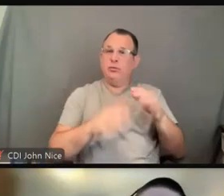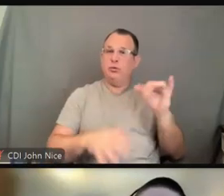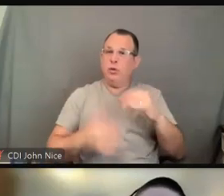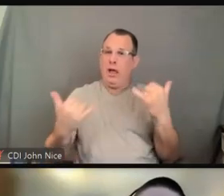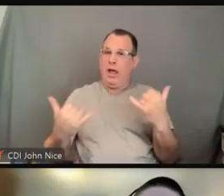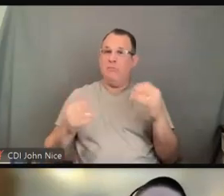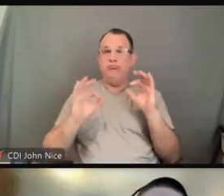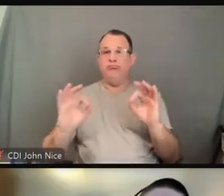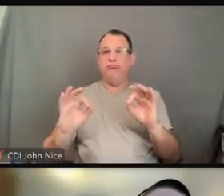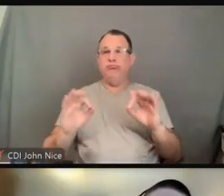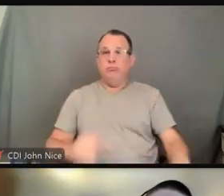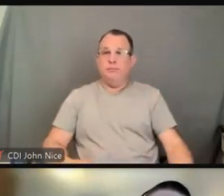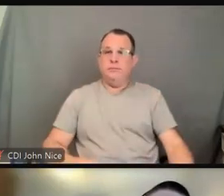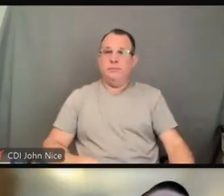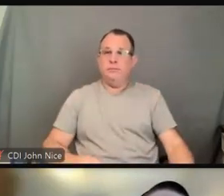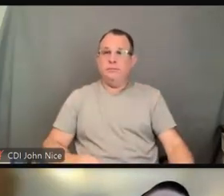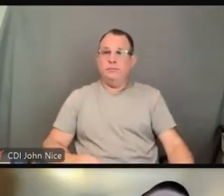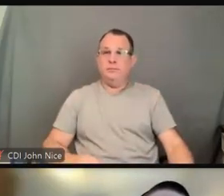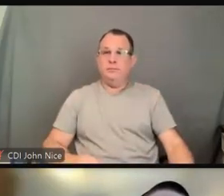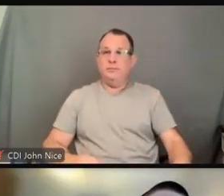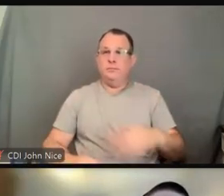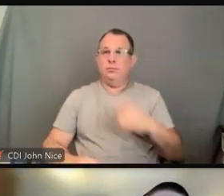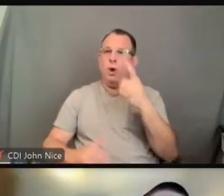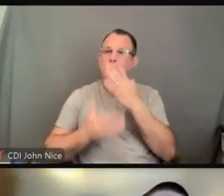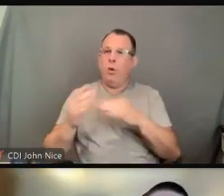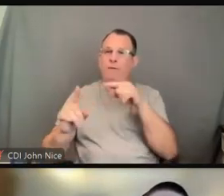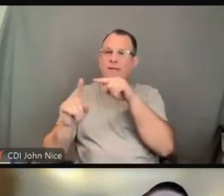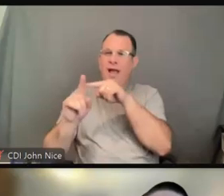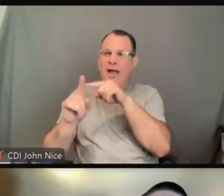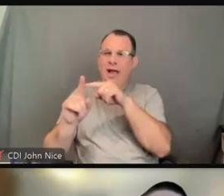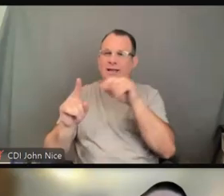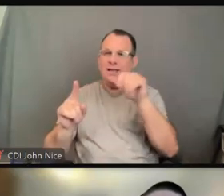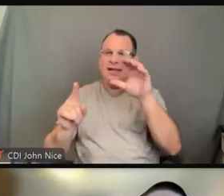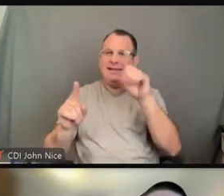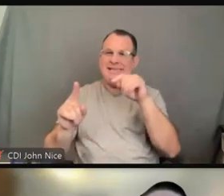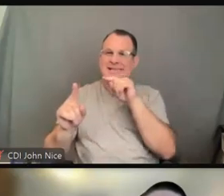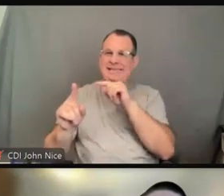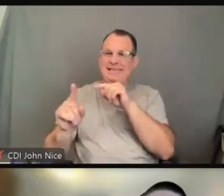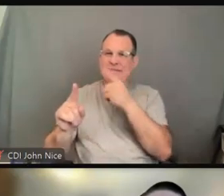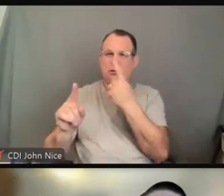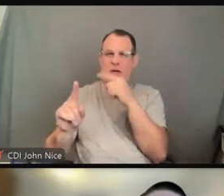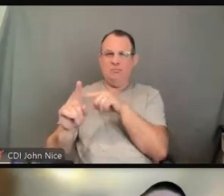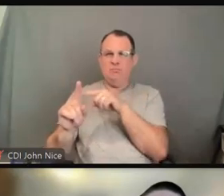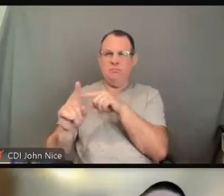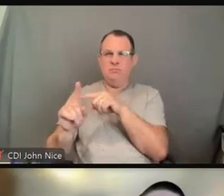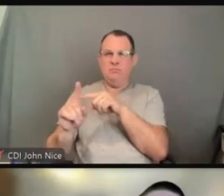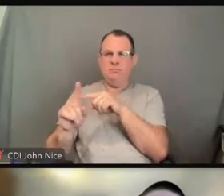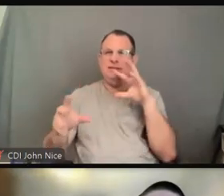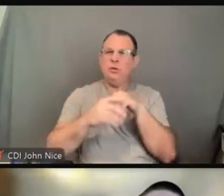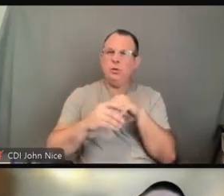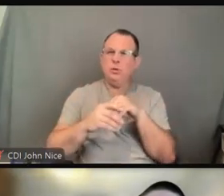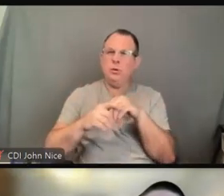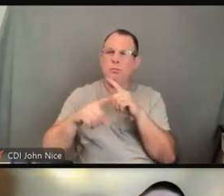that was not included in the resolution was compensation for the complainant. I bring this up because I think it's